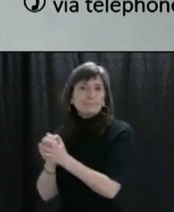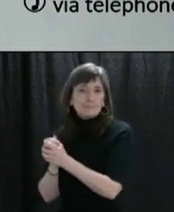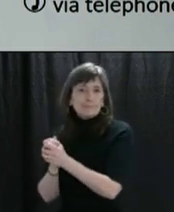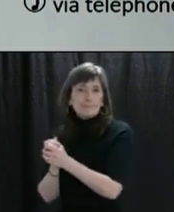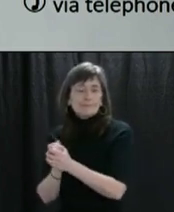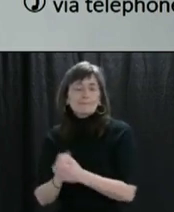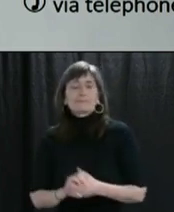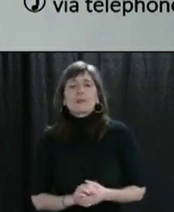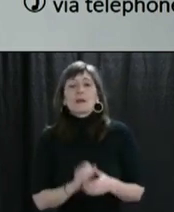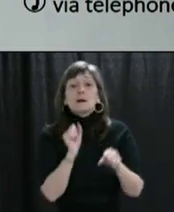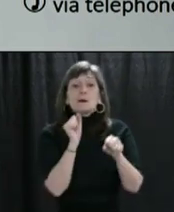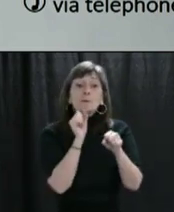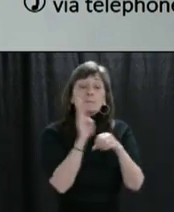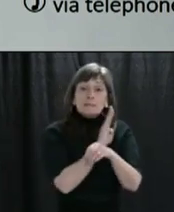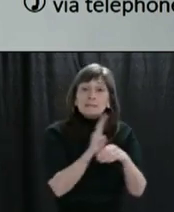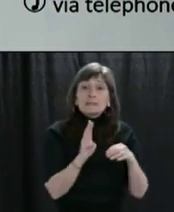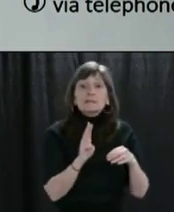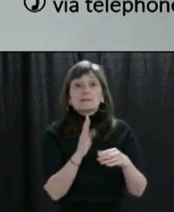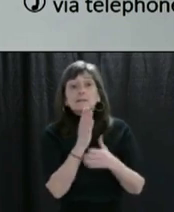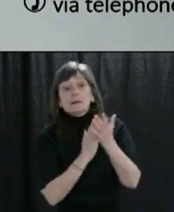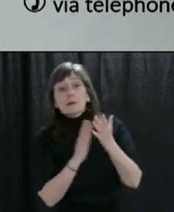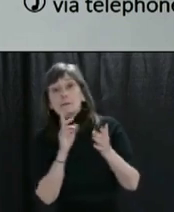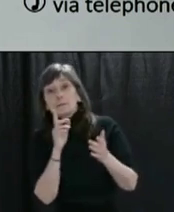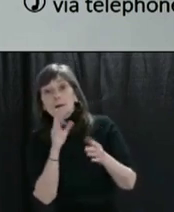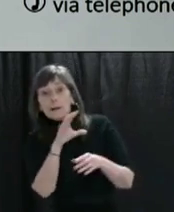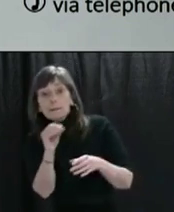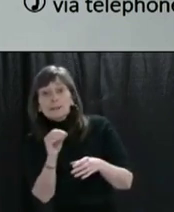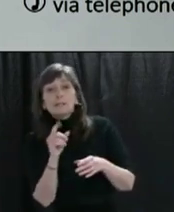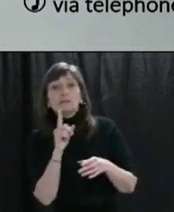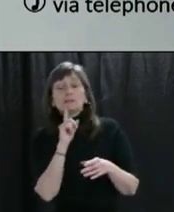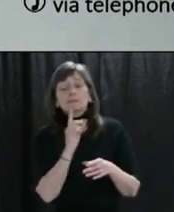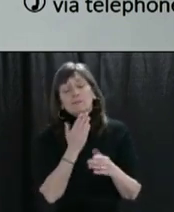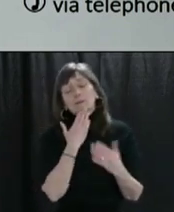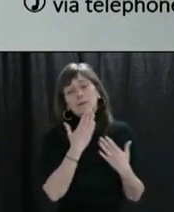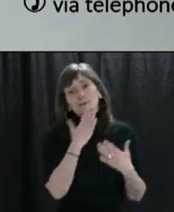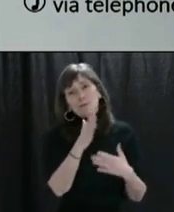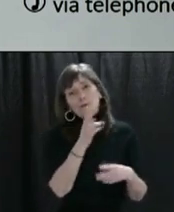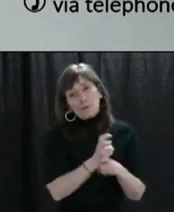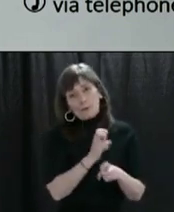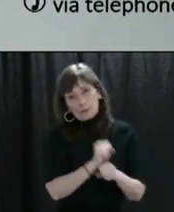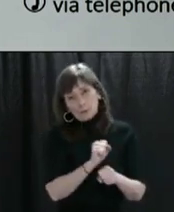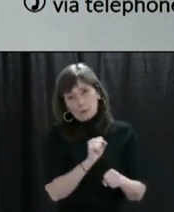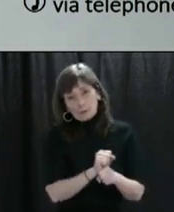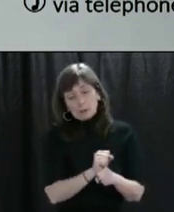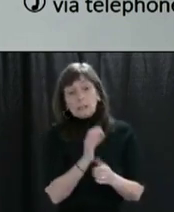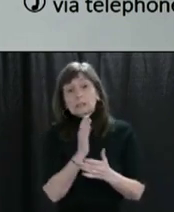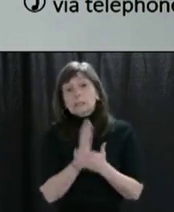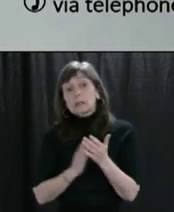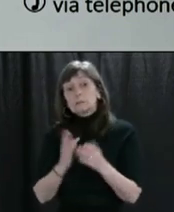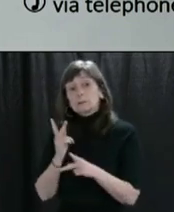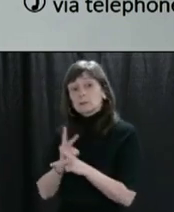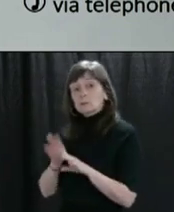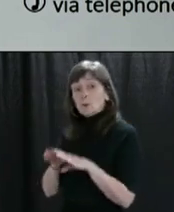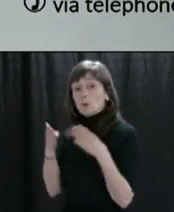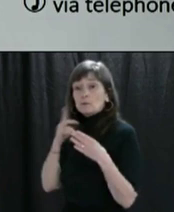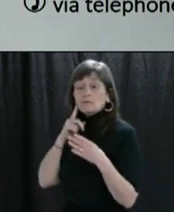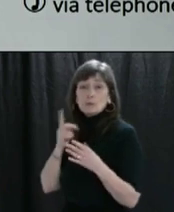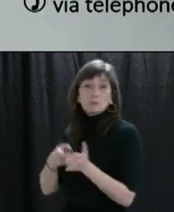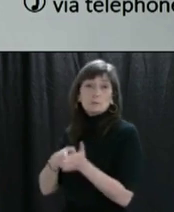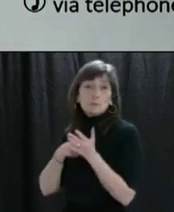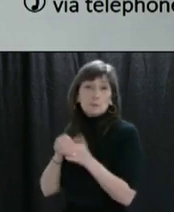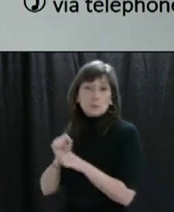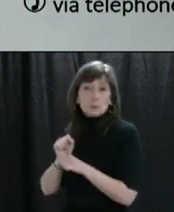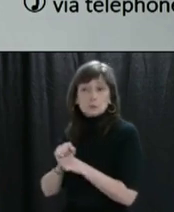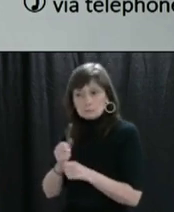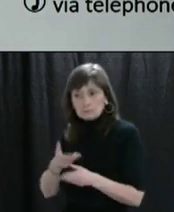the businesses and employers in the province for all of their hard work in these trying times. For those that remain open for essential services, thank you